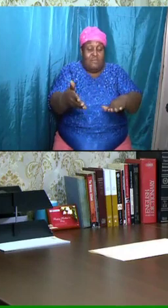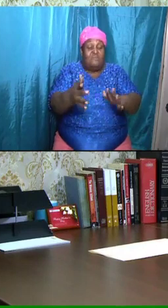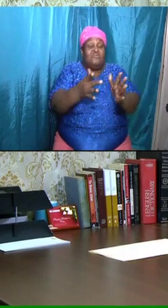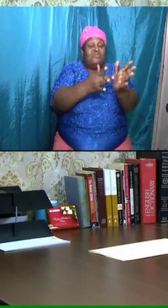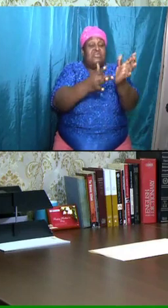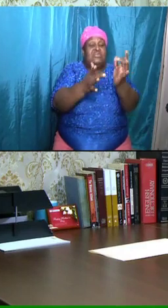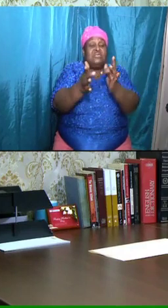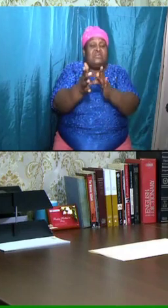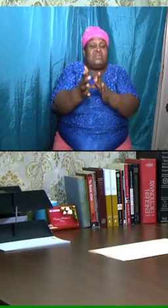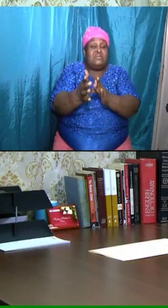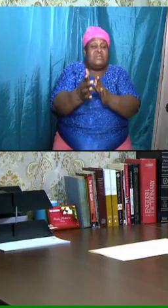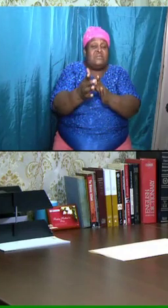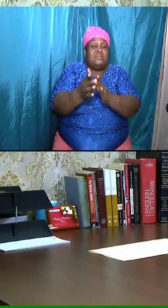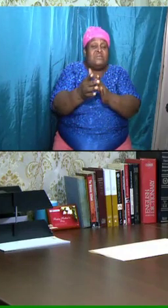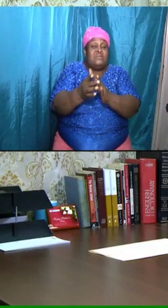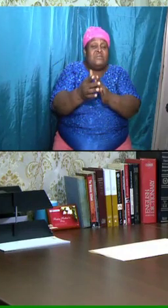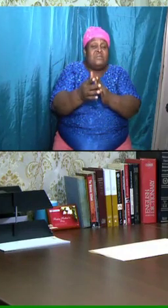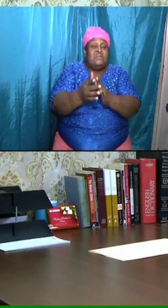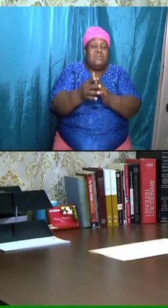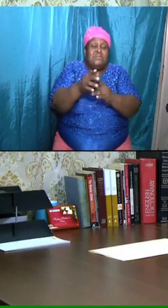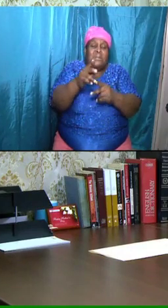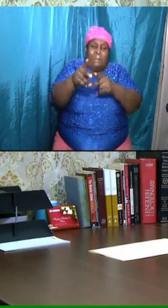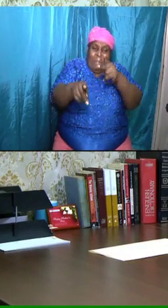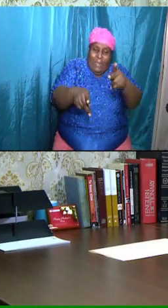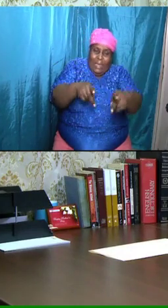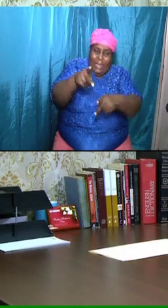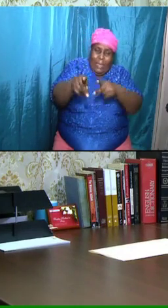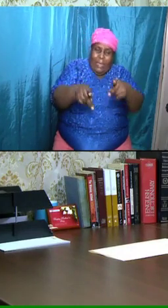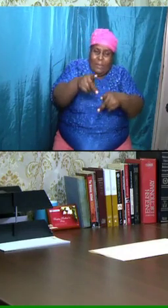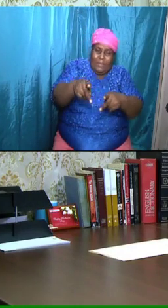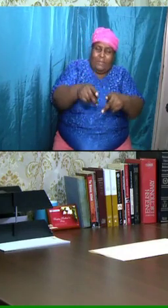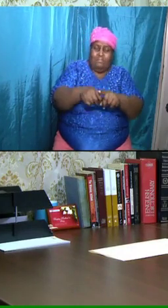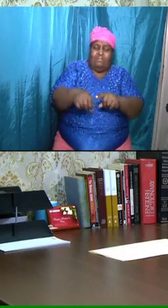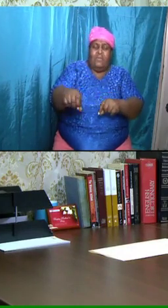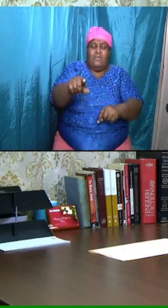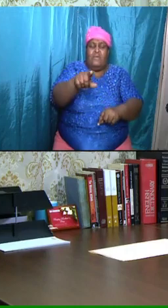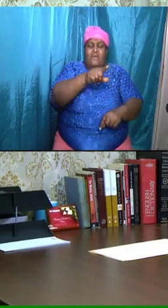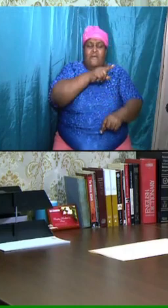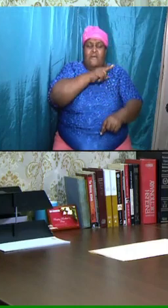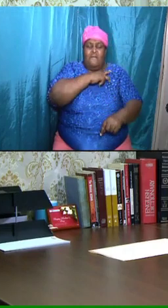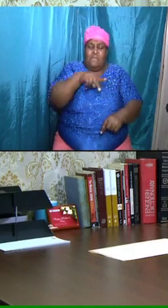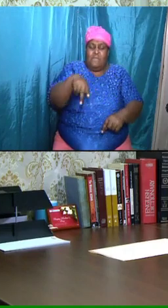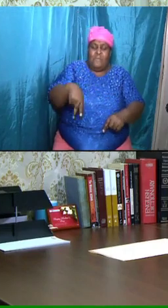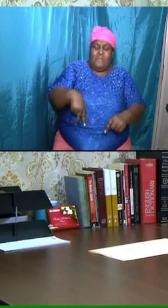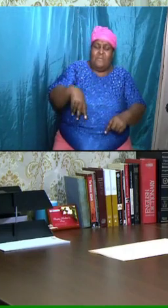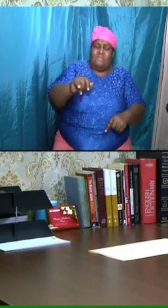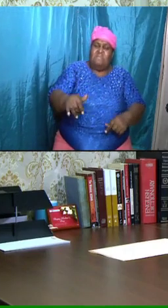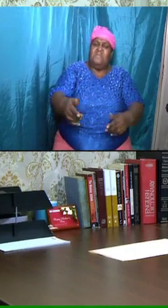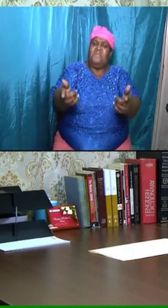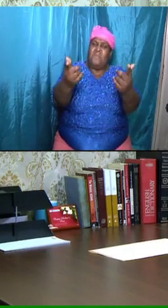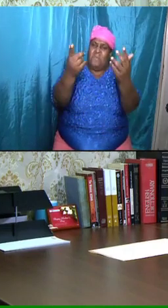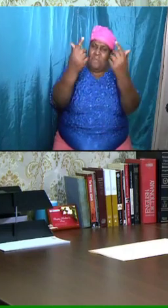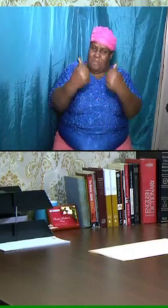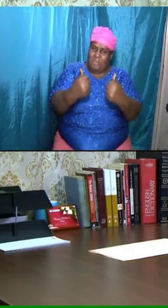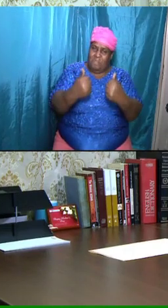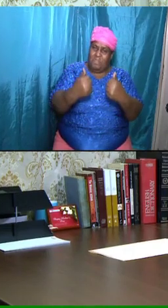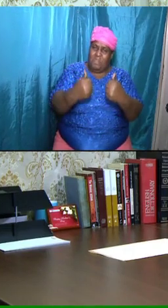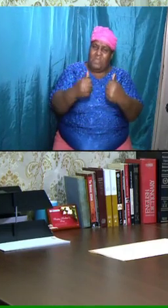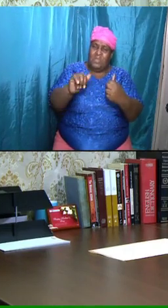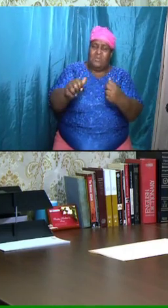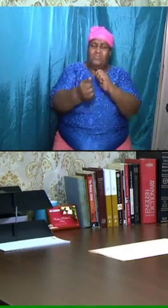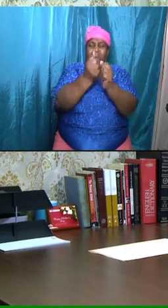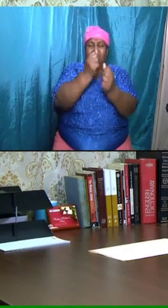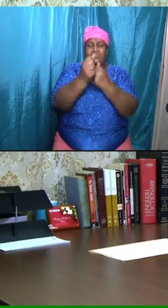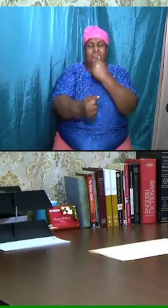after he's cut off, he went on to say, And the people of the prince that shall come shall destroy the